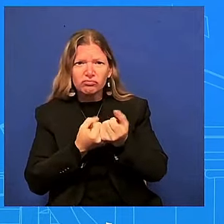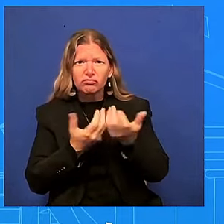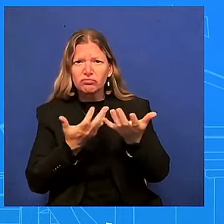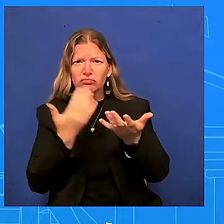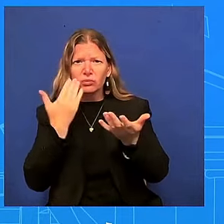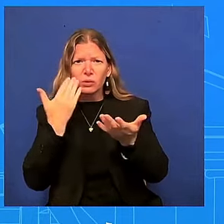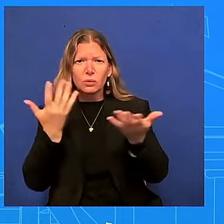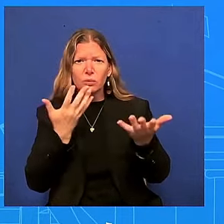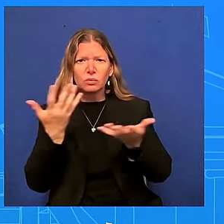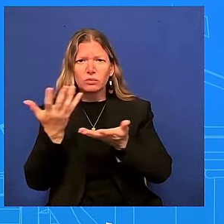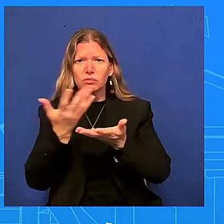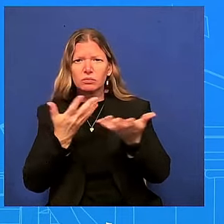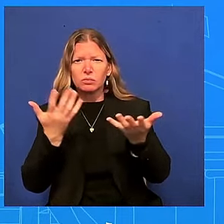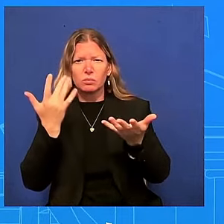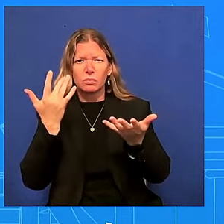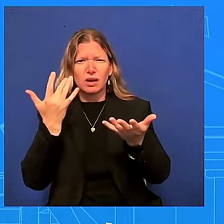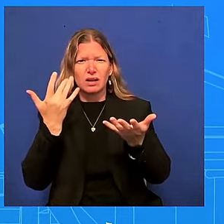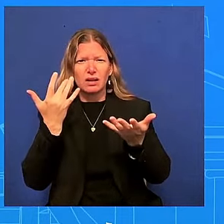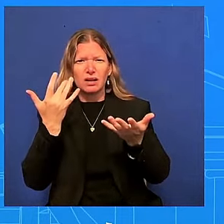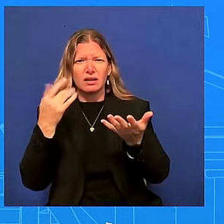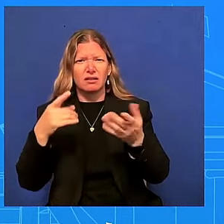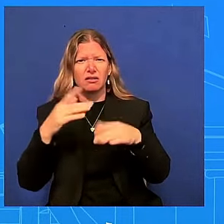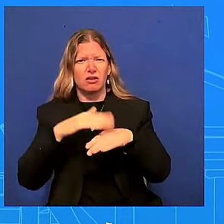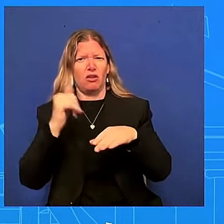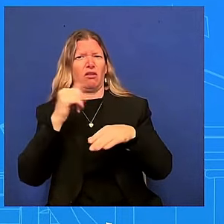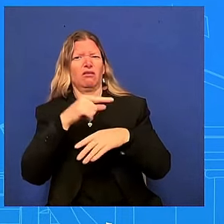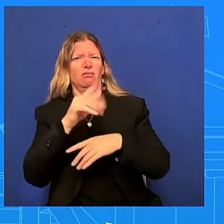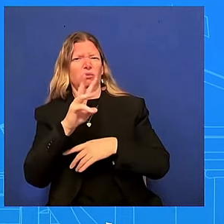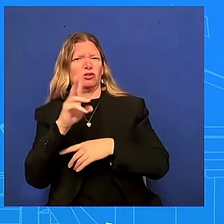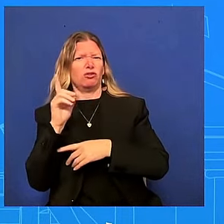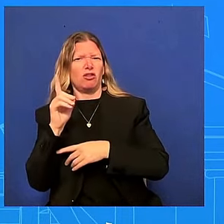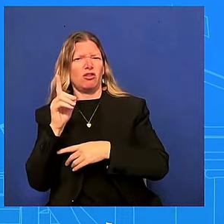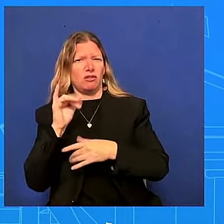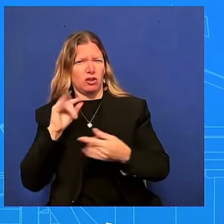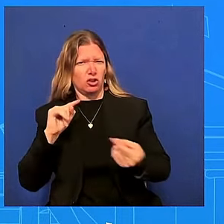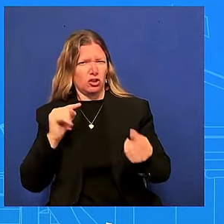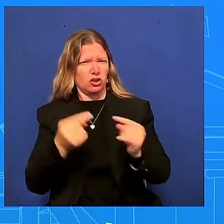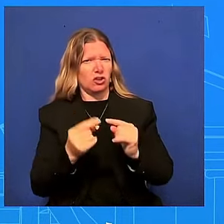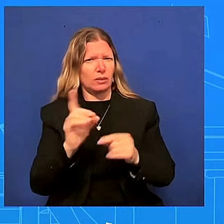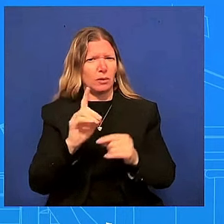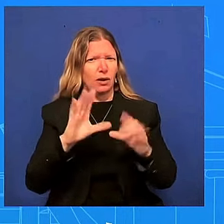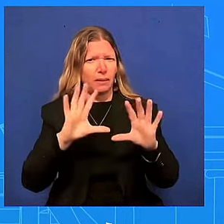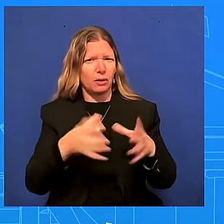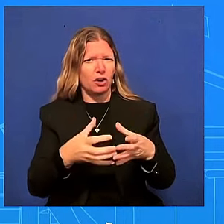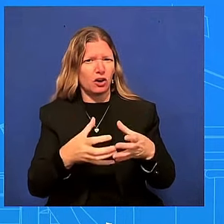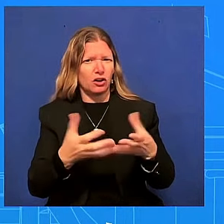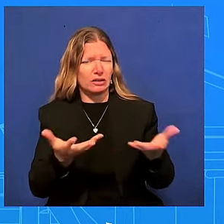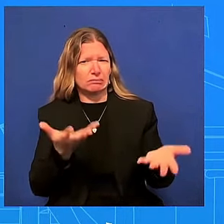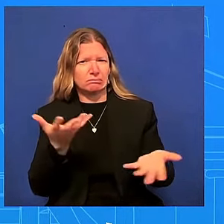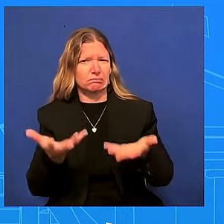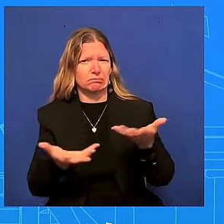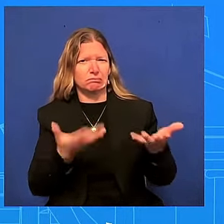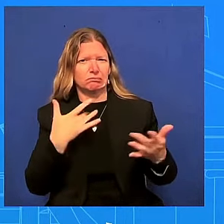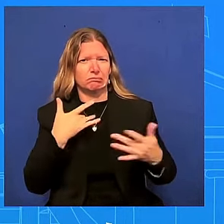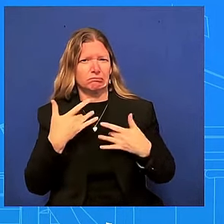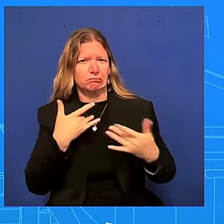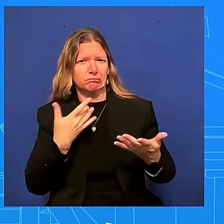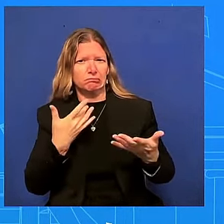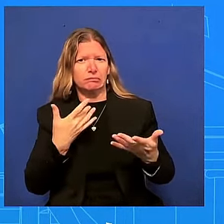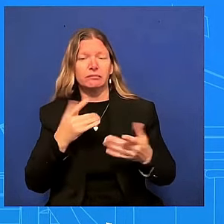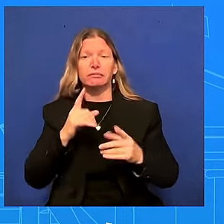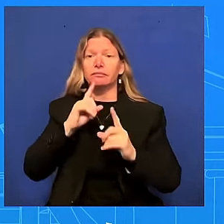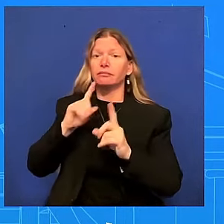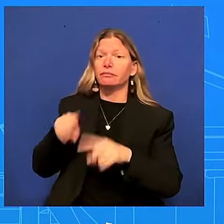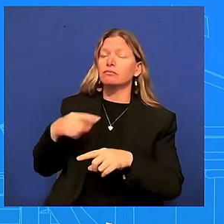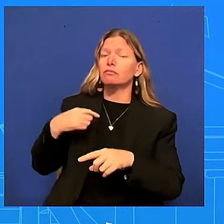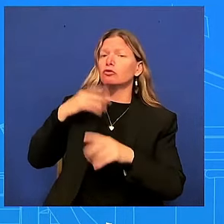that's something about the democratic party that we think we really respect it is a big tent party uh many people are